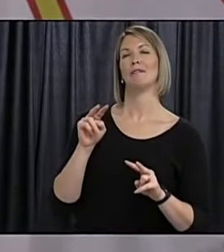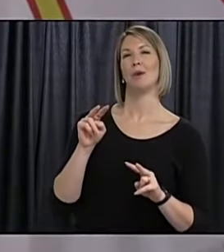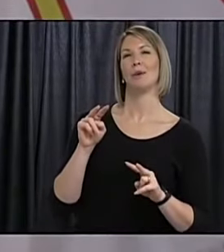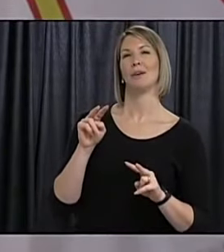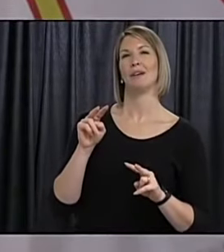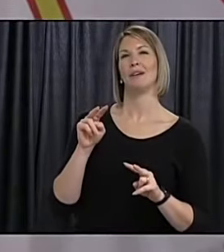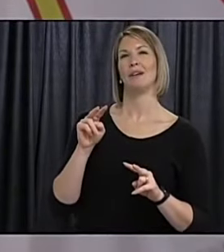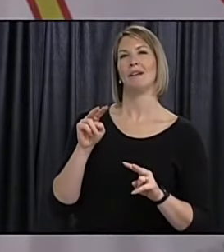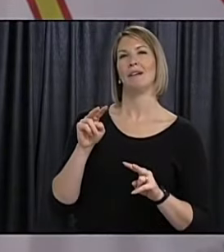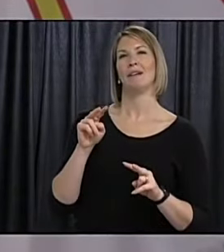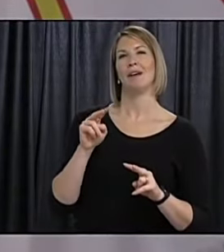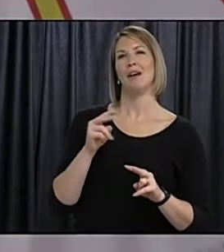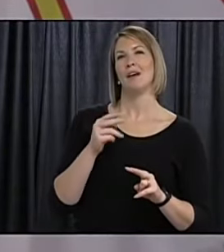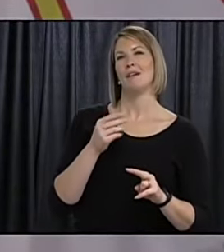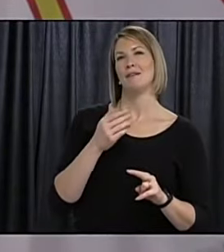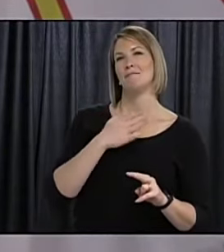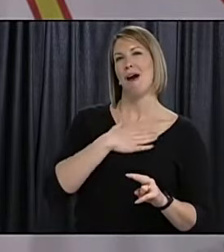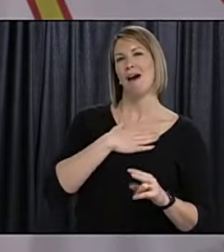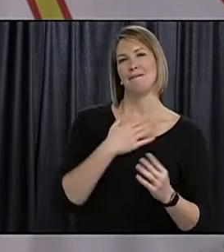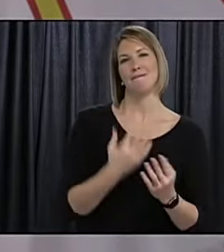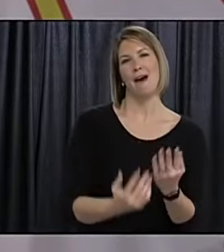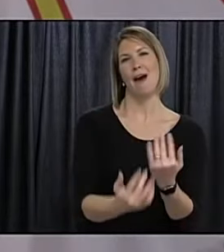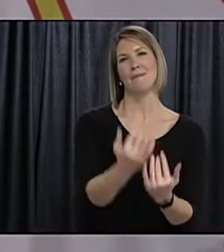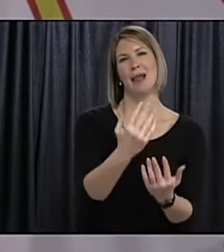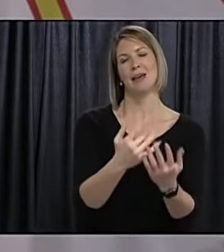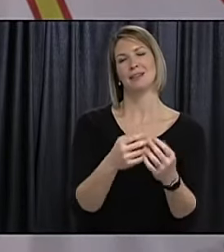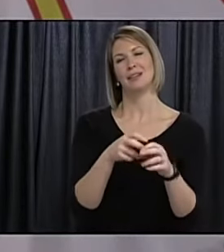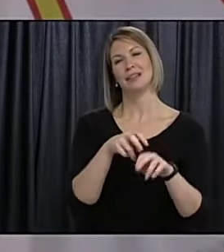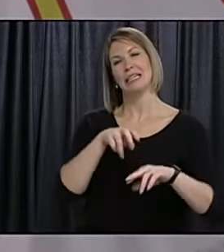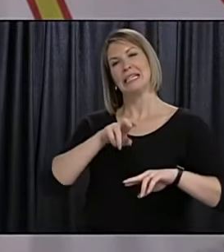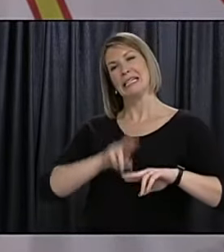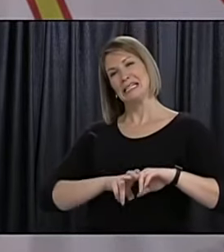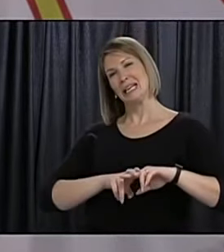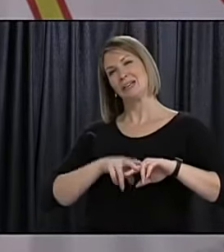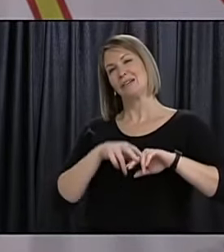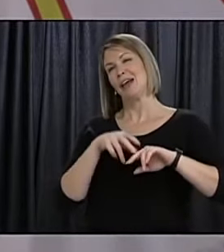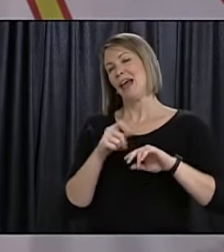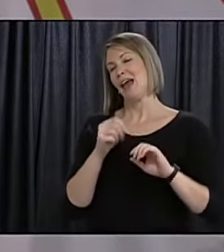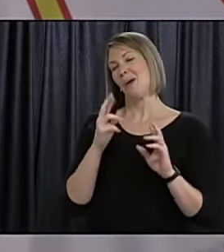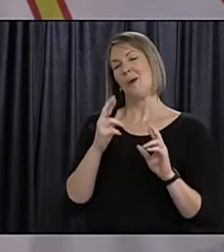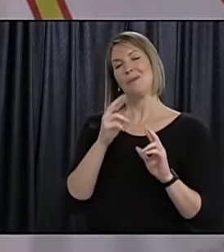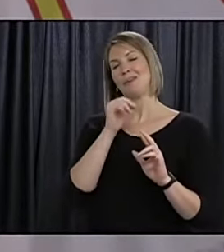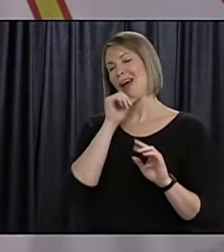up um in front of the fire and not having to do anything for a couple of days